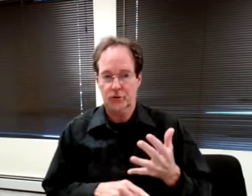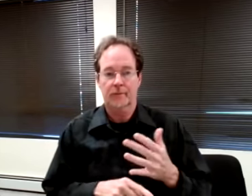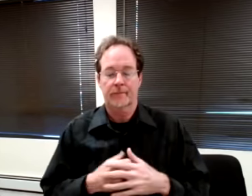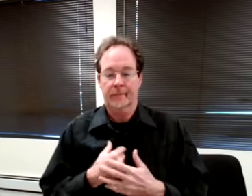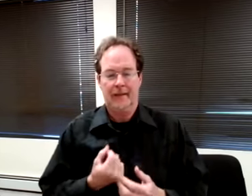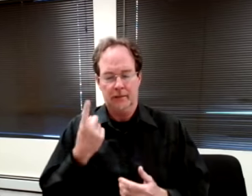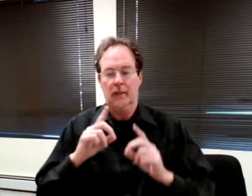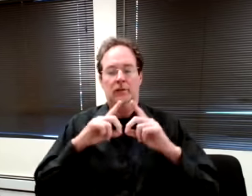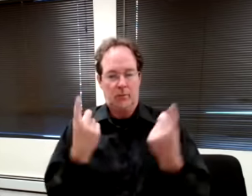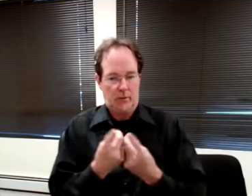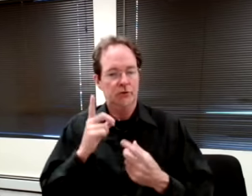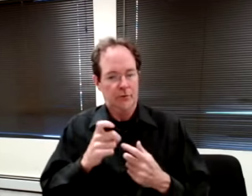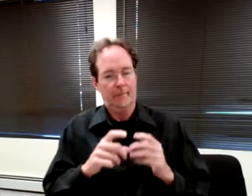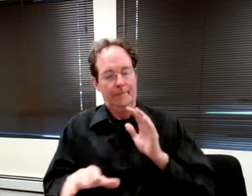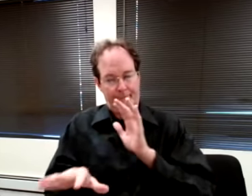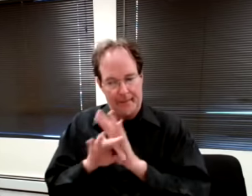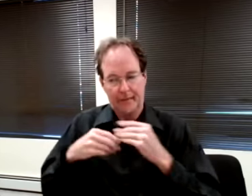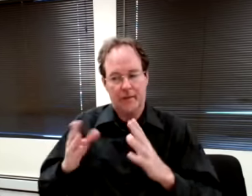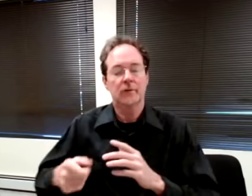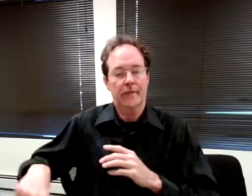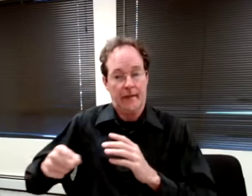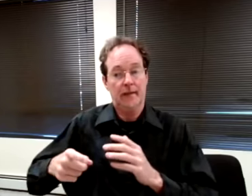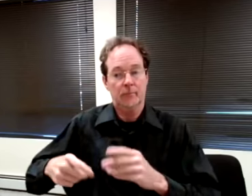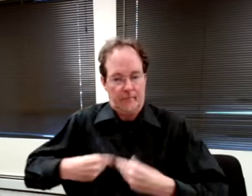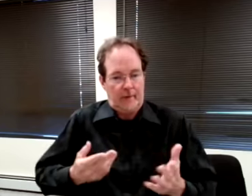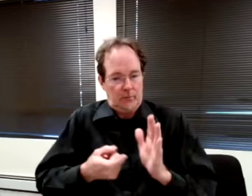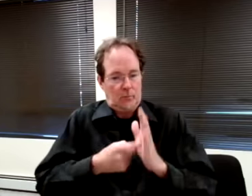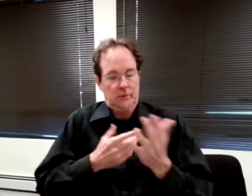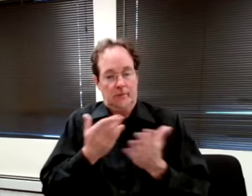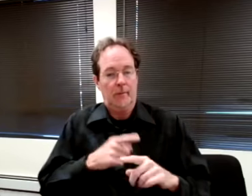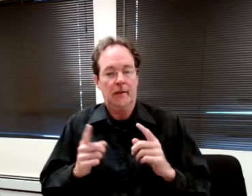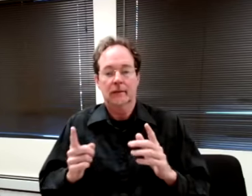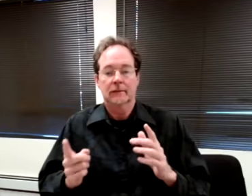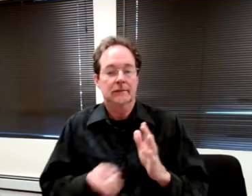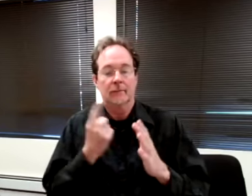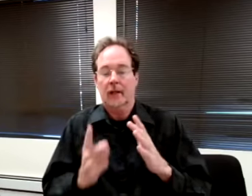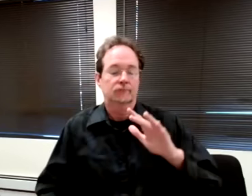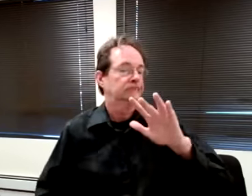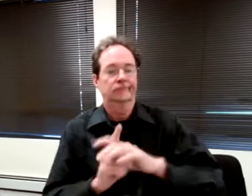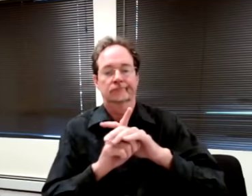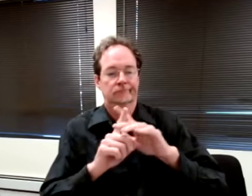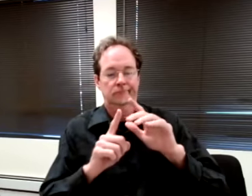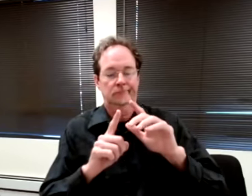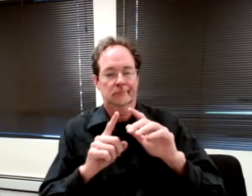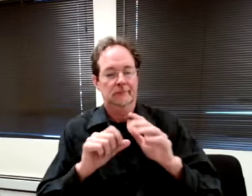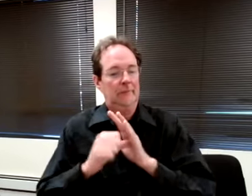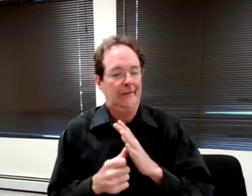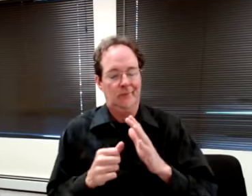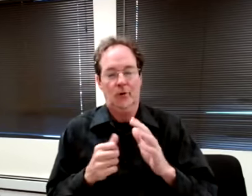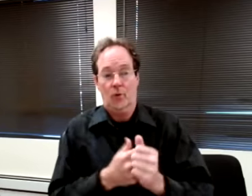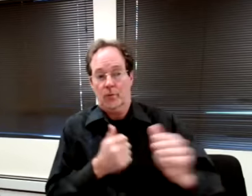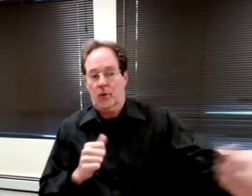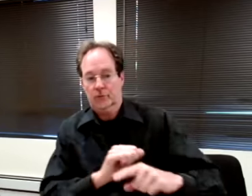departments should choose vendors that provide the required services, but sometimes things come up particularly around remote training slash live online